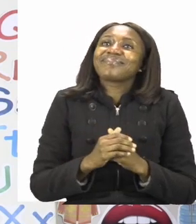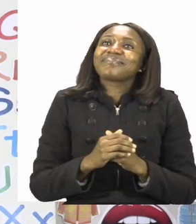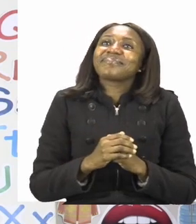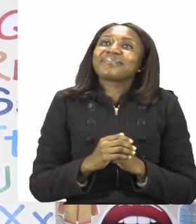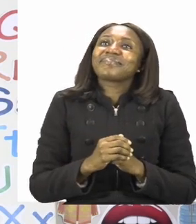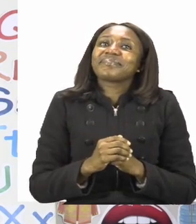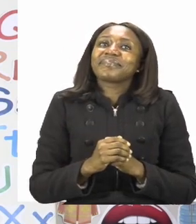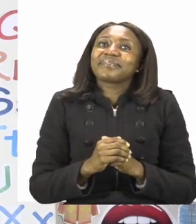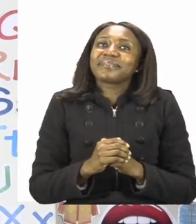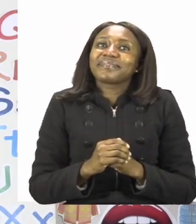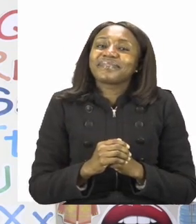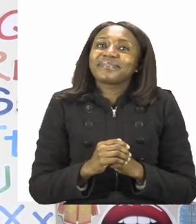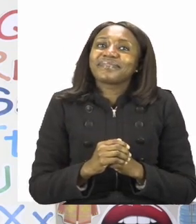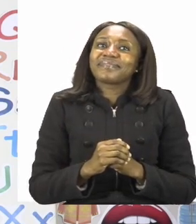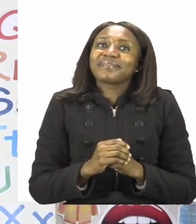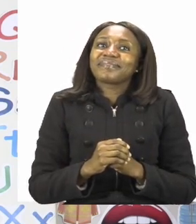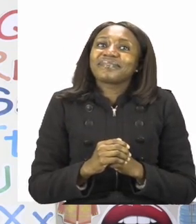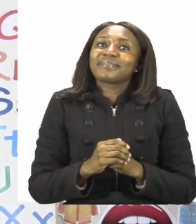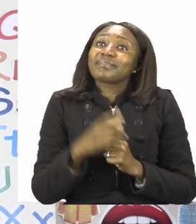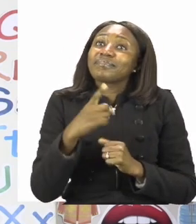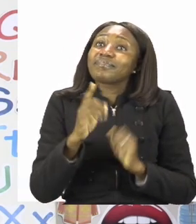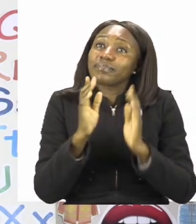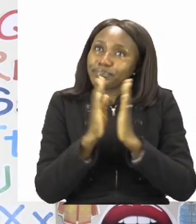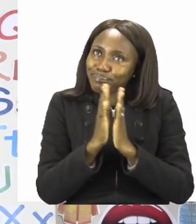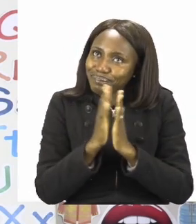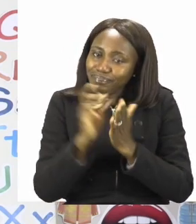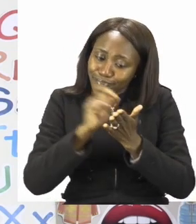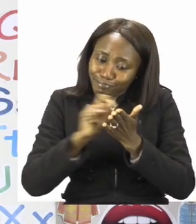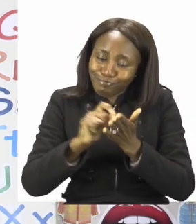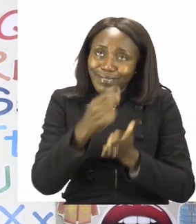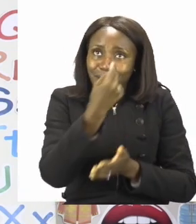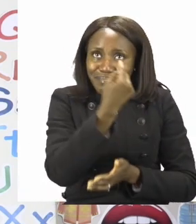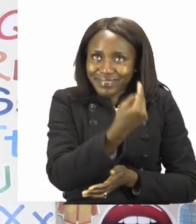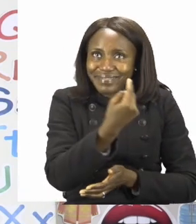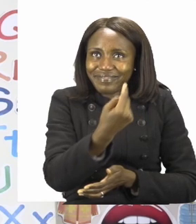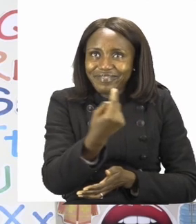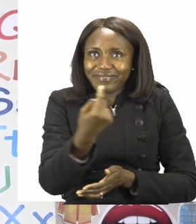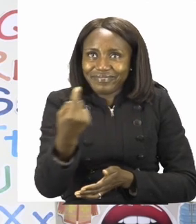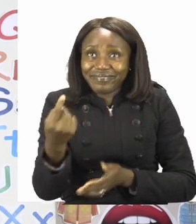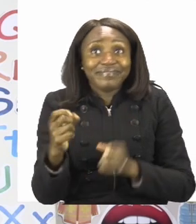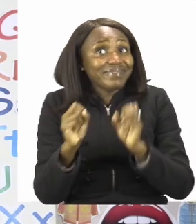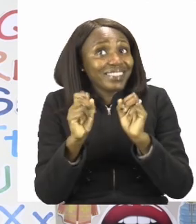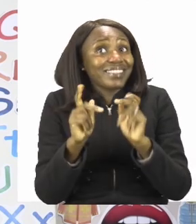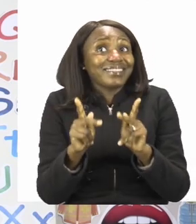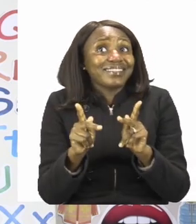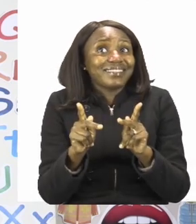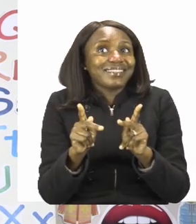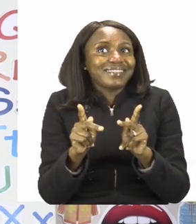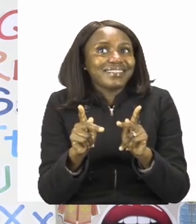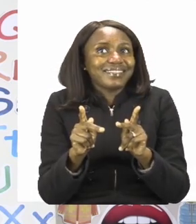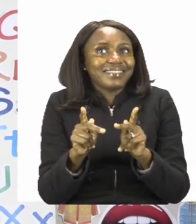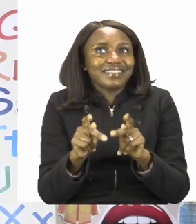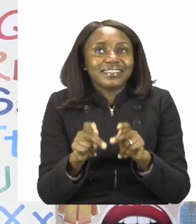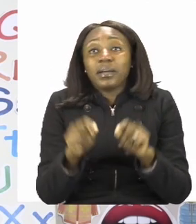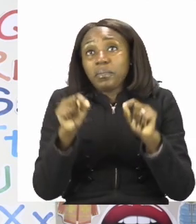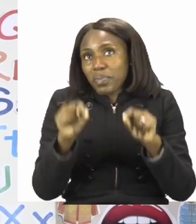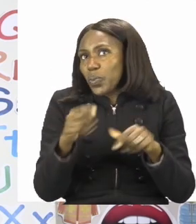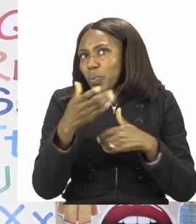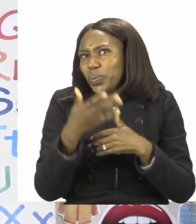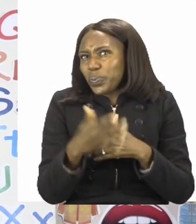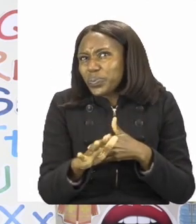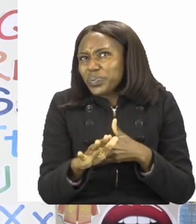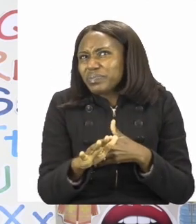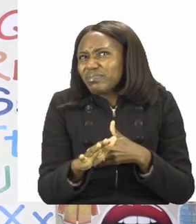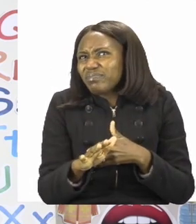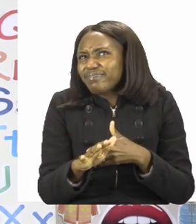for help. Just make sure you finish your work by yourself. So now that we are done with our